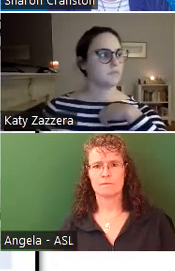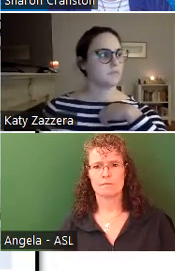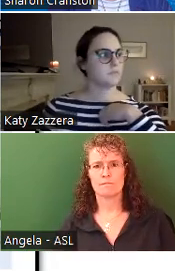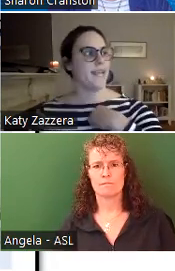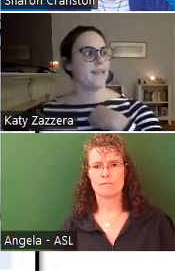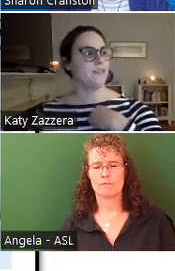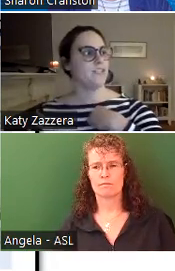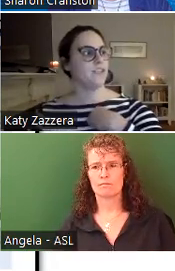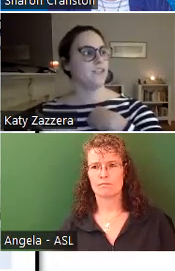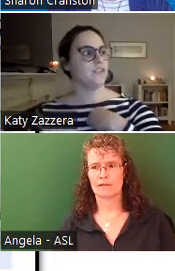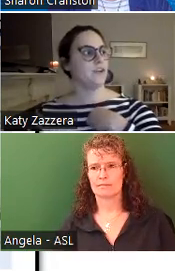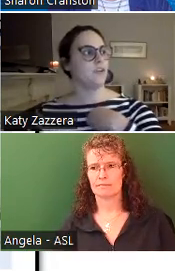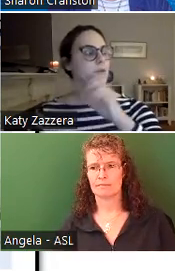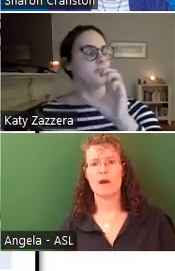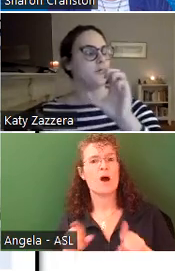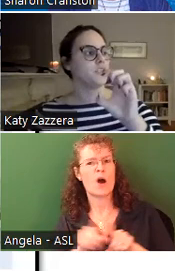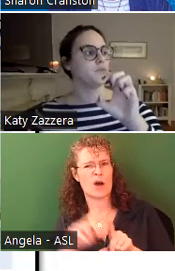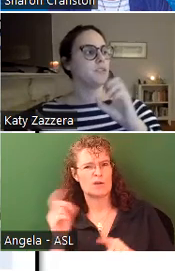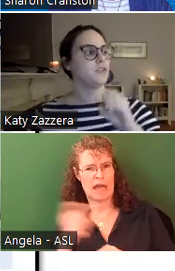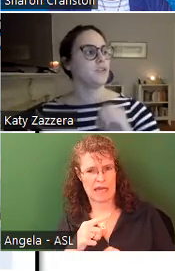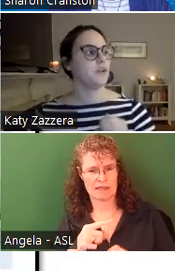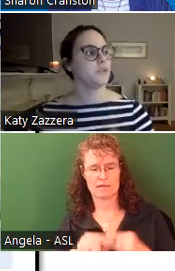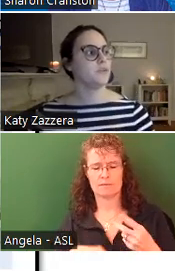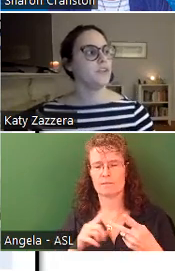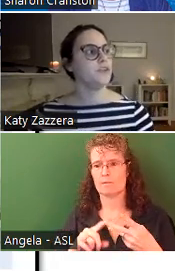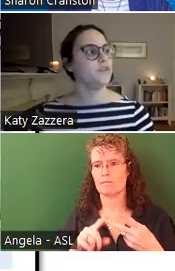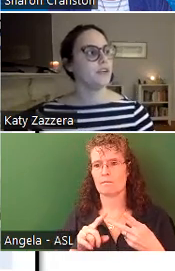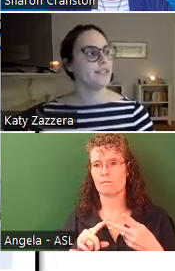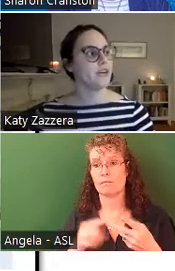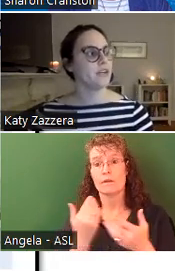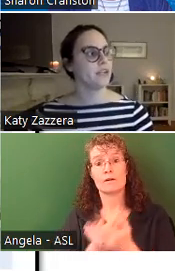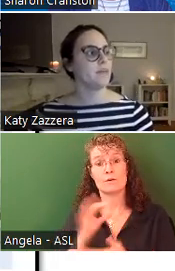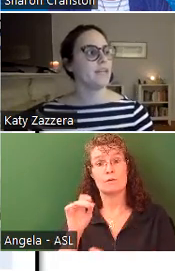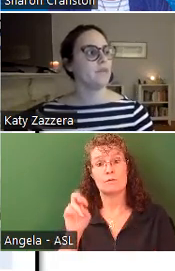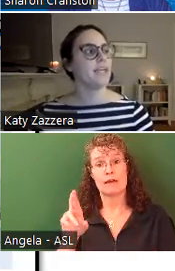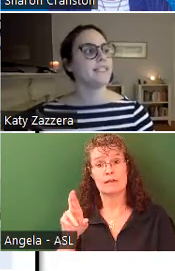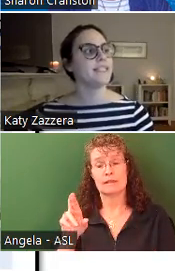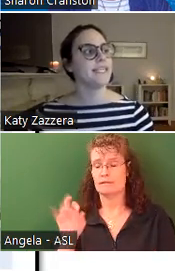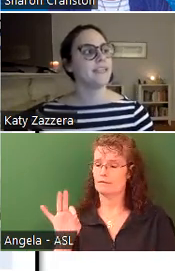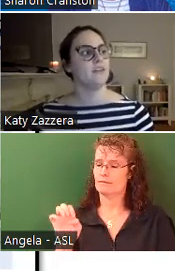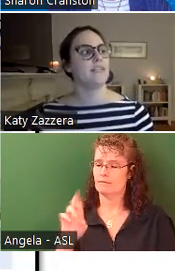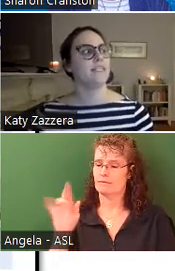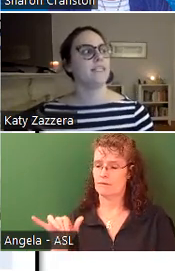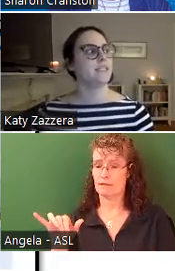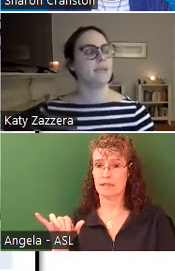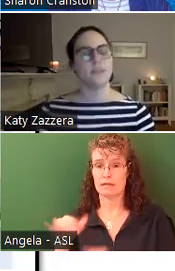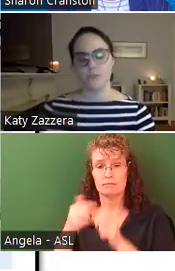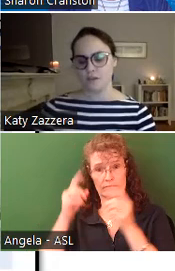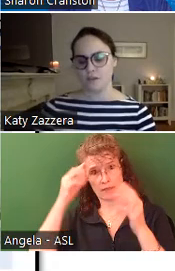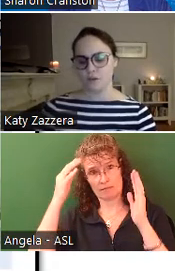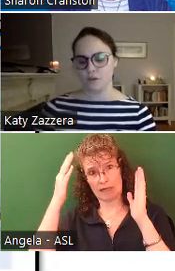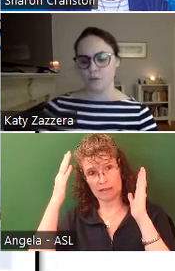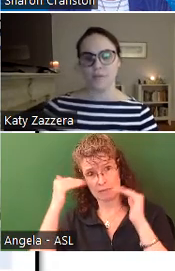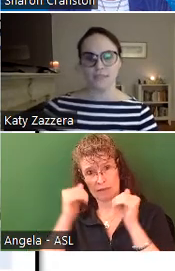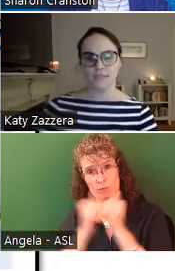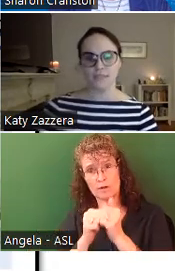Okay, and she also, her question was in two parts. Will the new ferry dock accommodate rising sea levels anticipated with